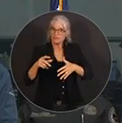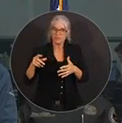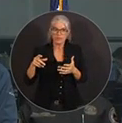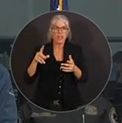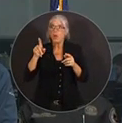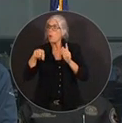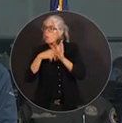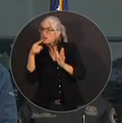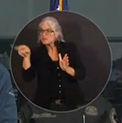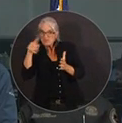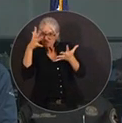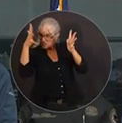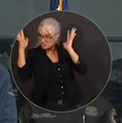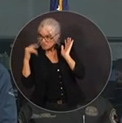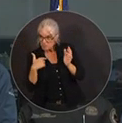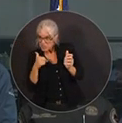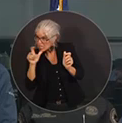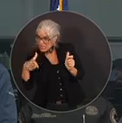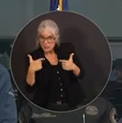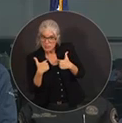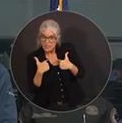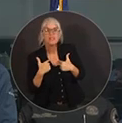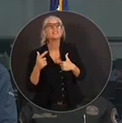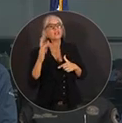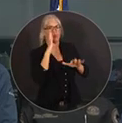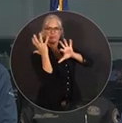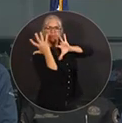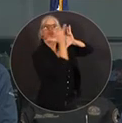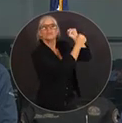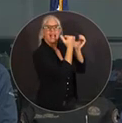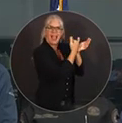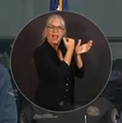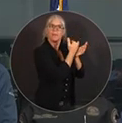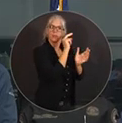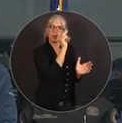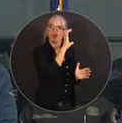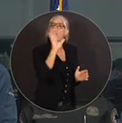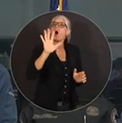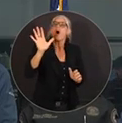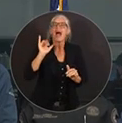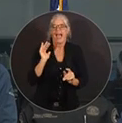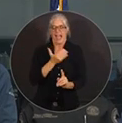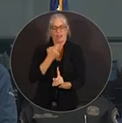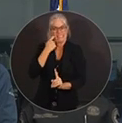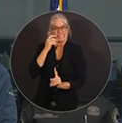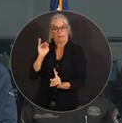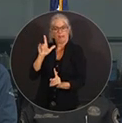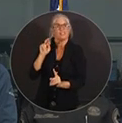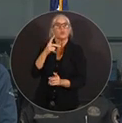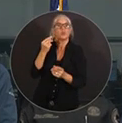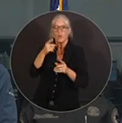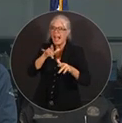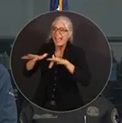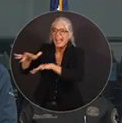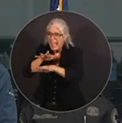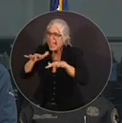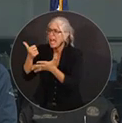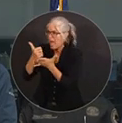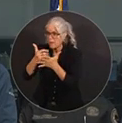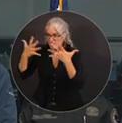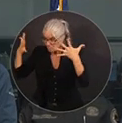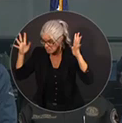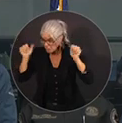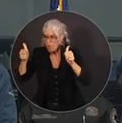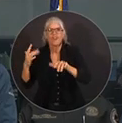they went to do missions in North Carolina. Now they're back ready for a third round of potential search and rescue. So there's a